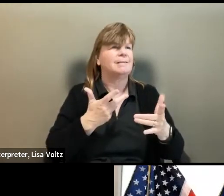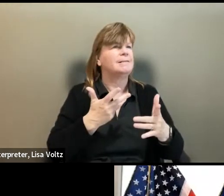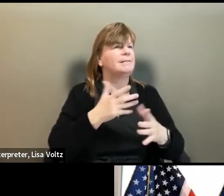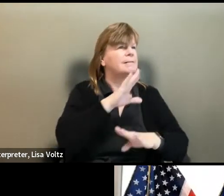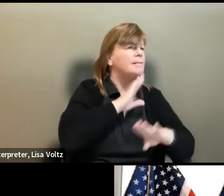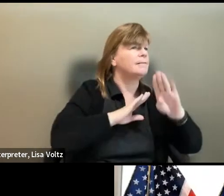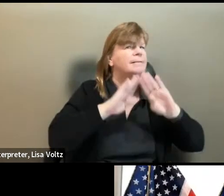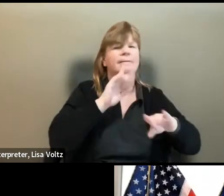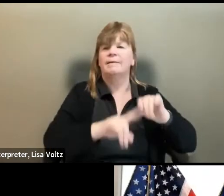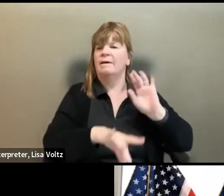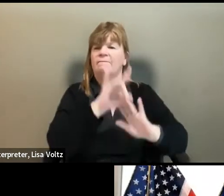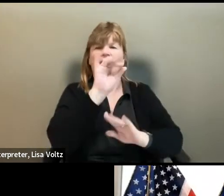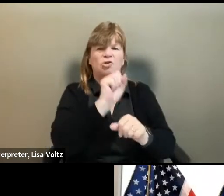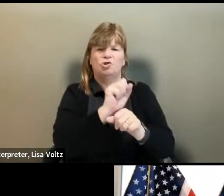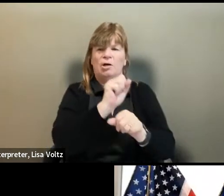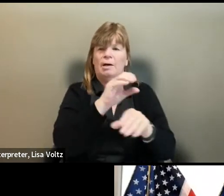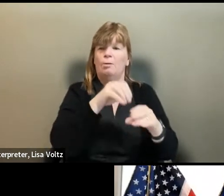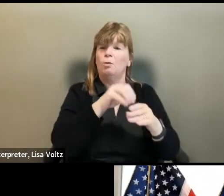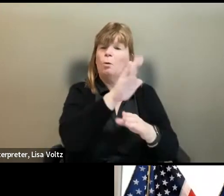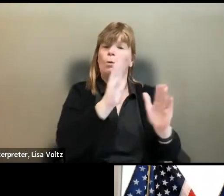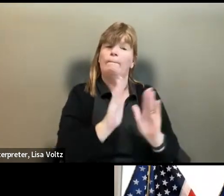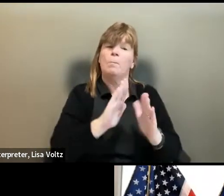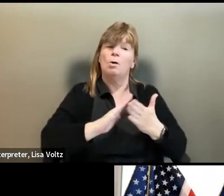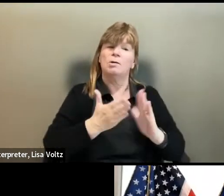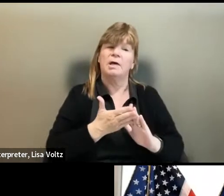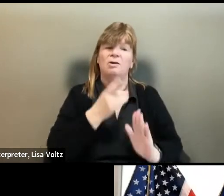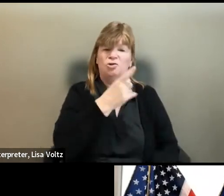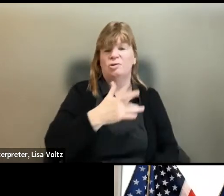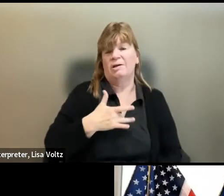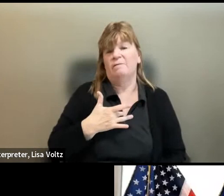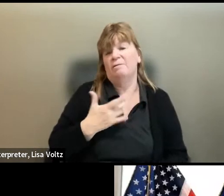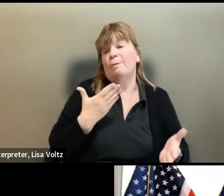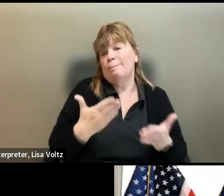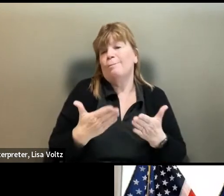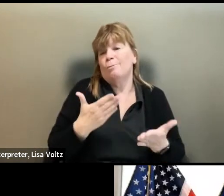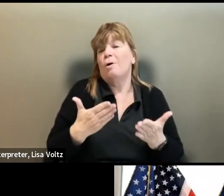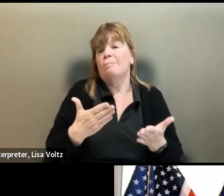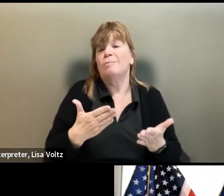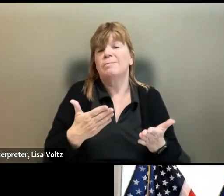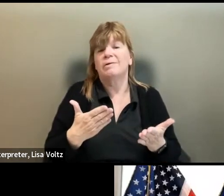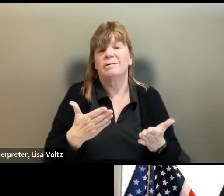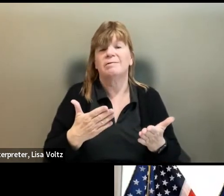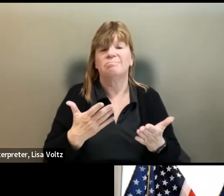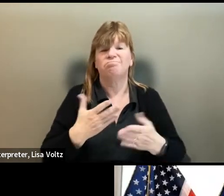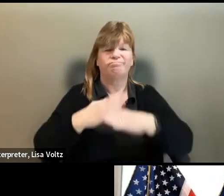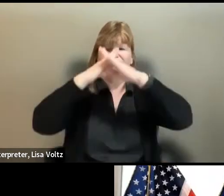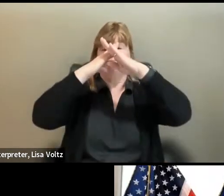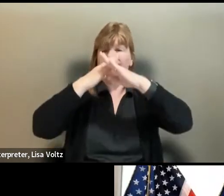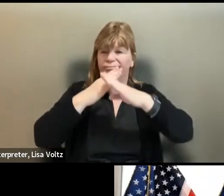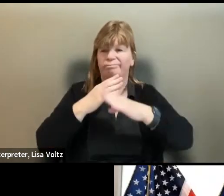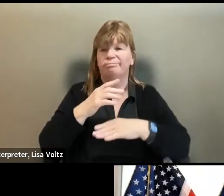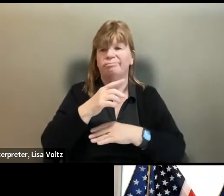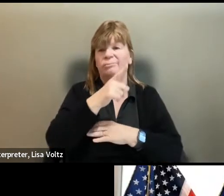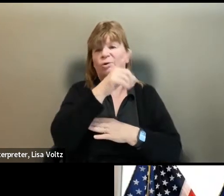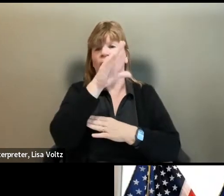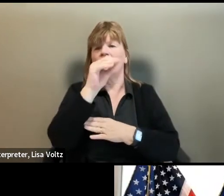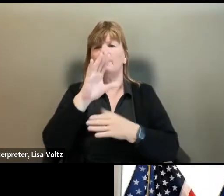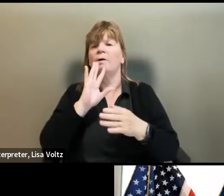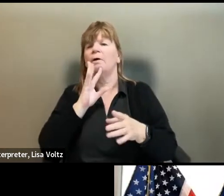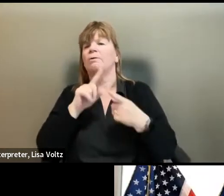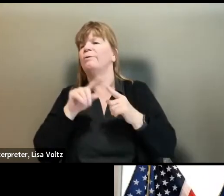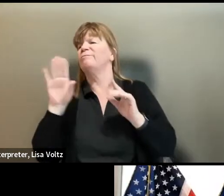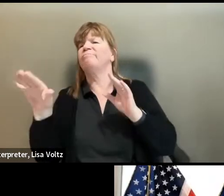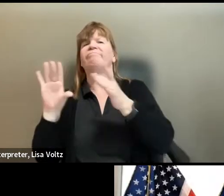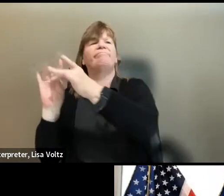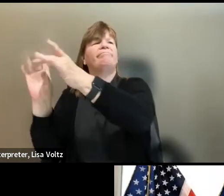job. In her small town, she felt that she was probably being blocked, that her employer was talking to others and was